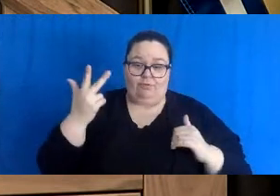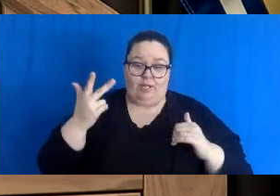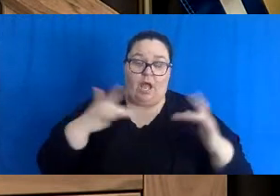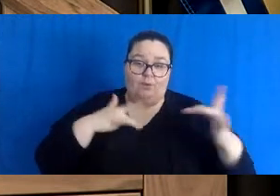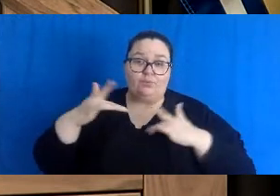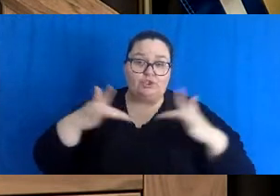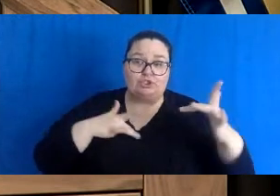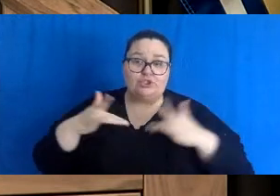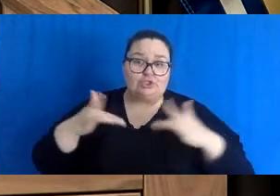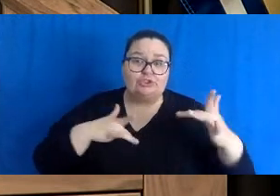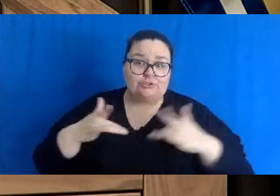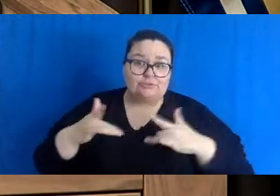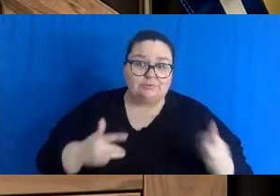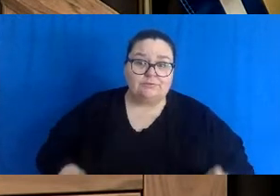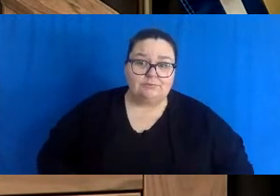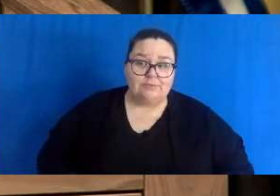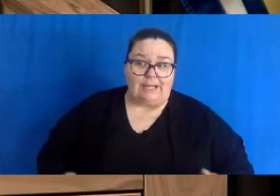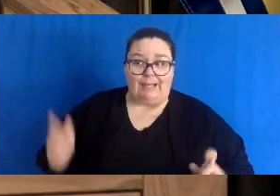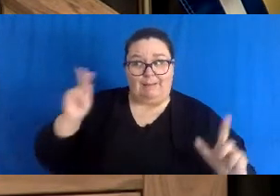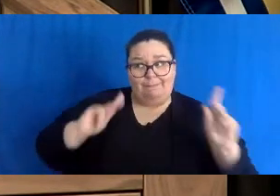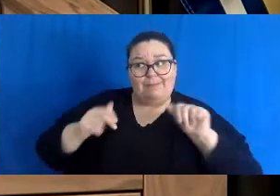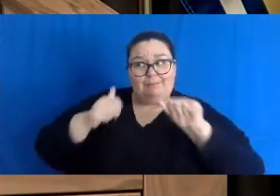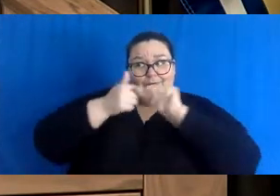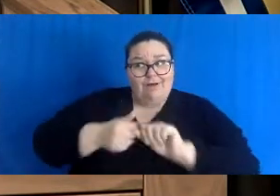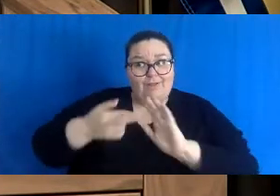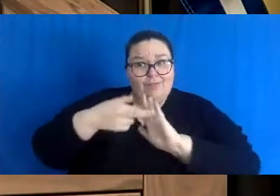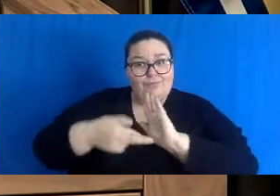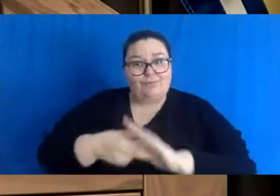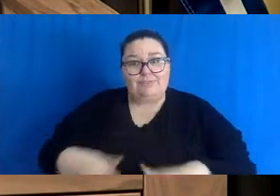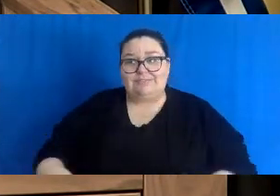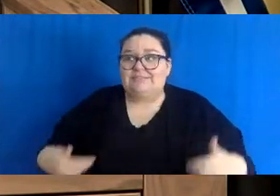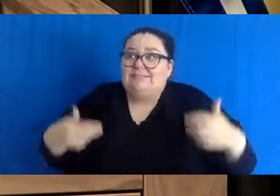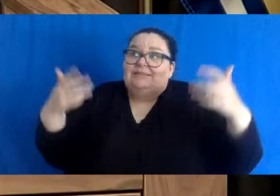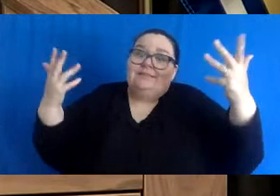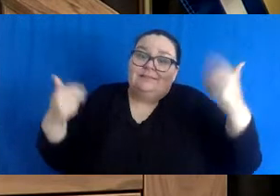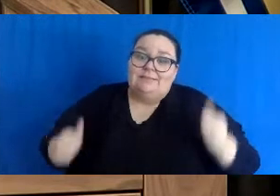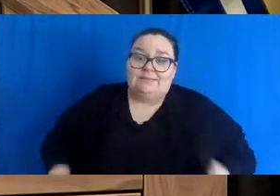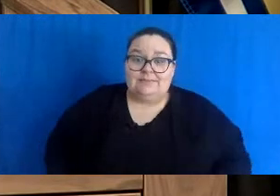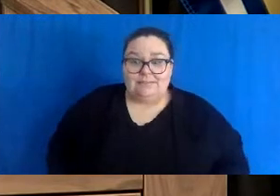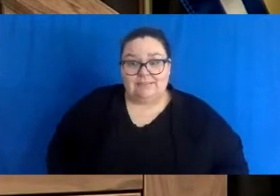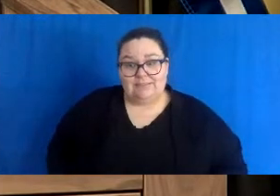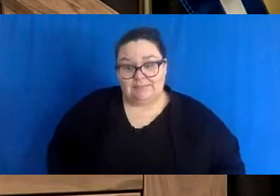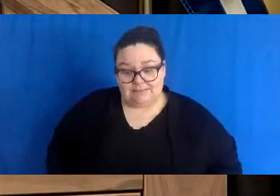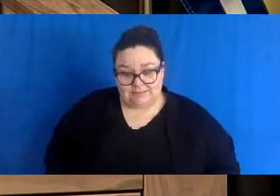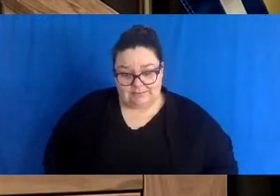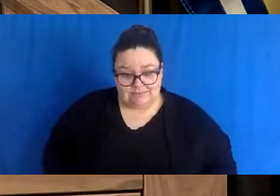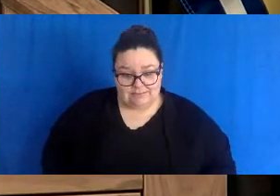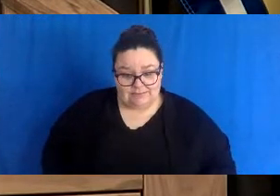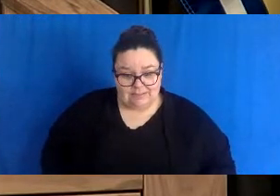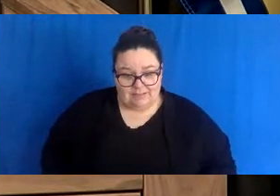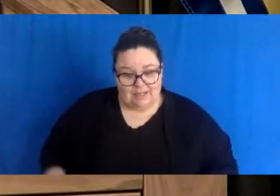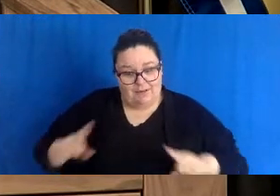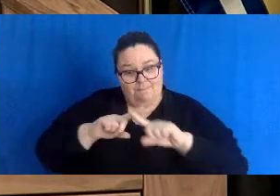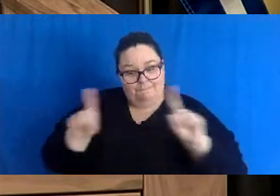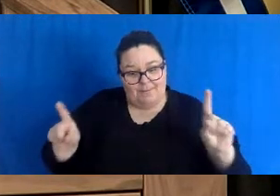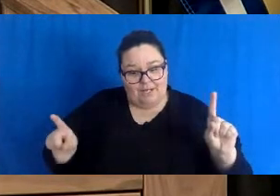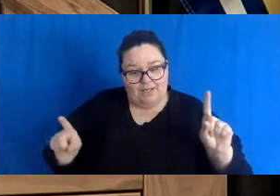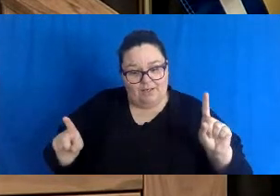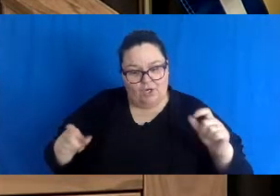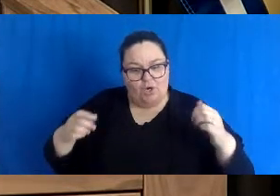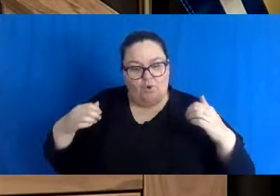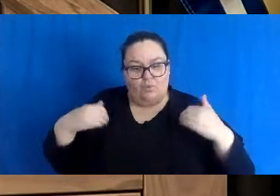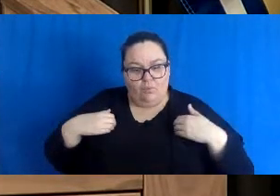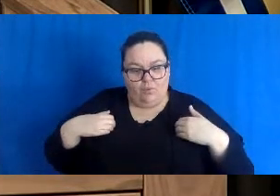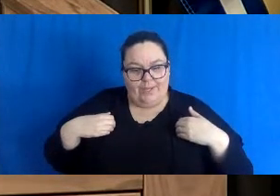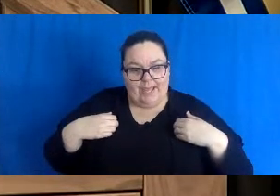adherence. But I think what's different this time is in relation to the fact that we have put a two-week window on this